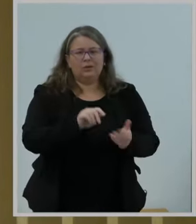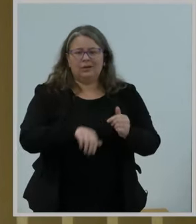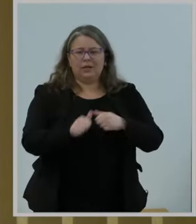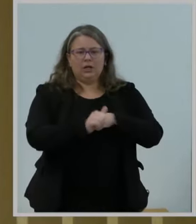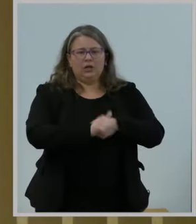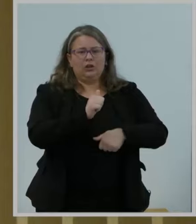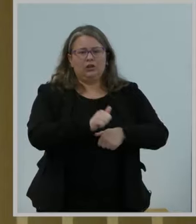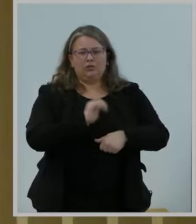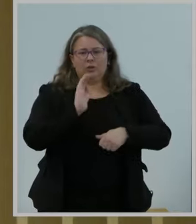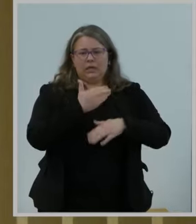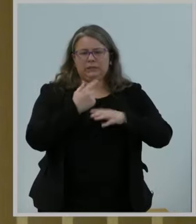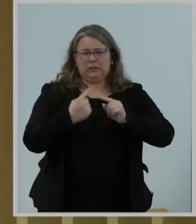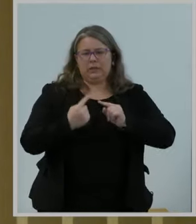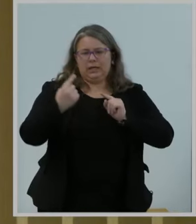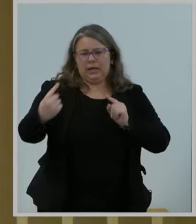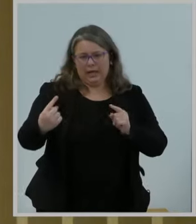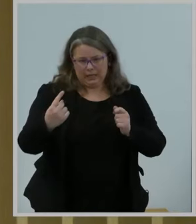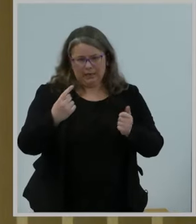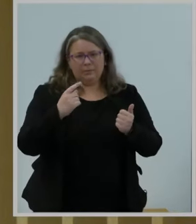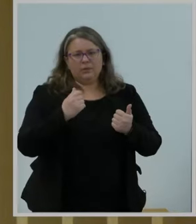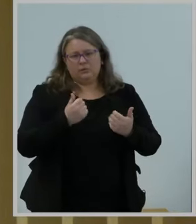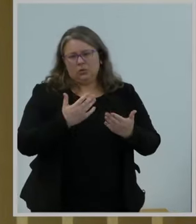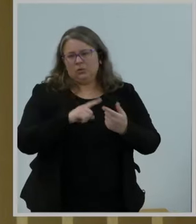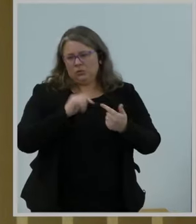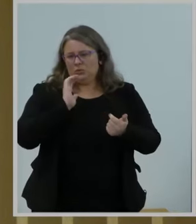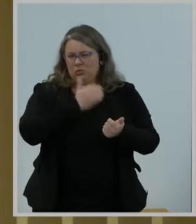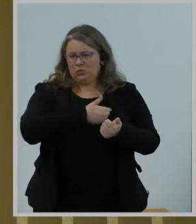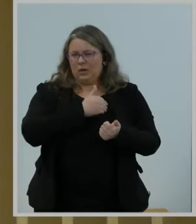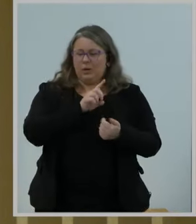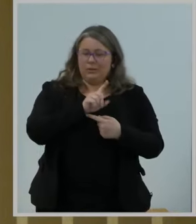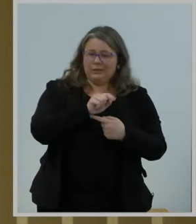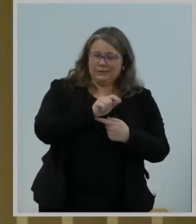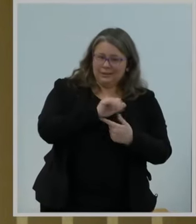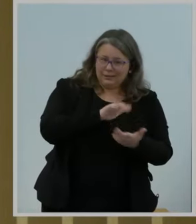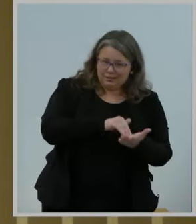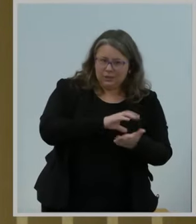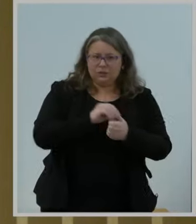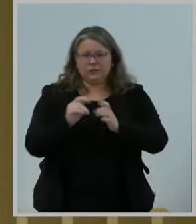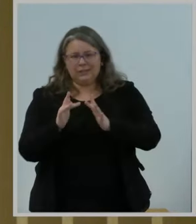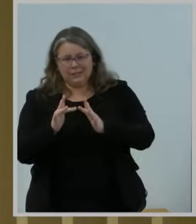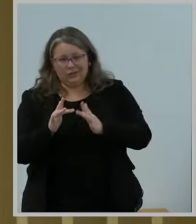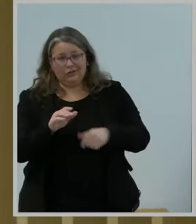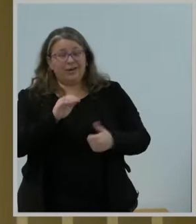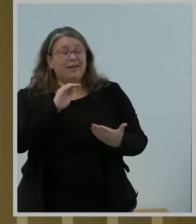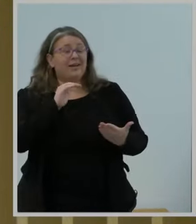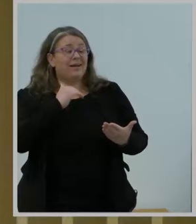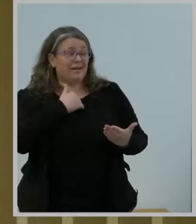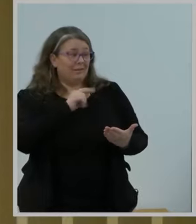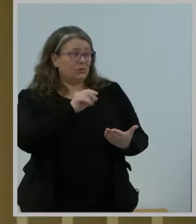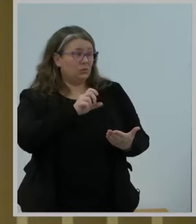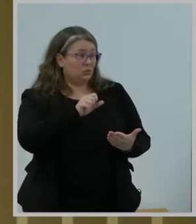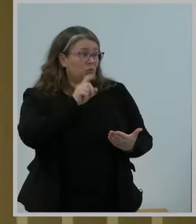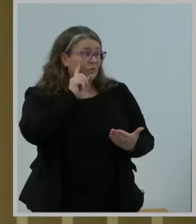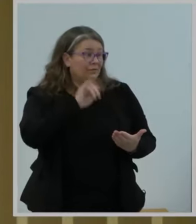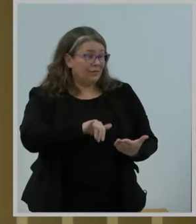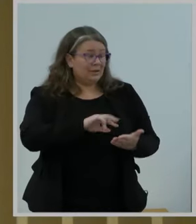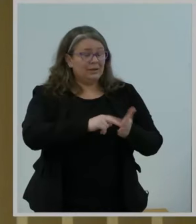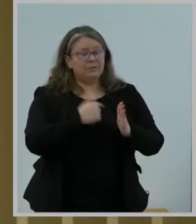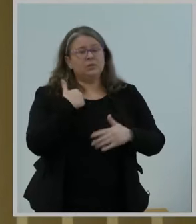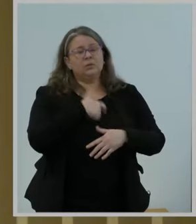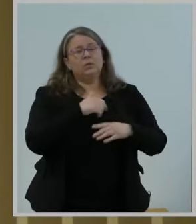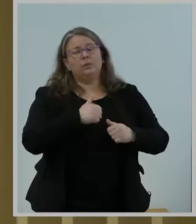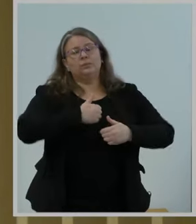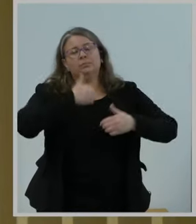centers. And the rules proposed in the notice can better equip us with the tools we need to protect Americans against these risks.